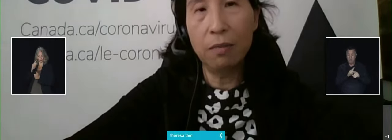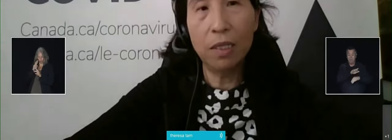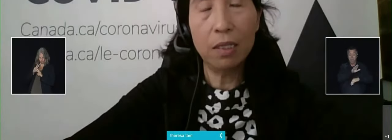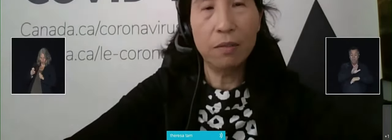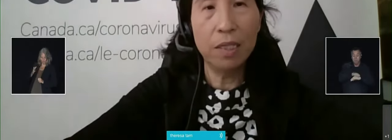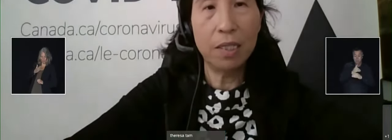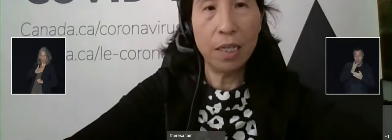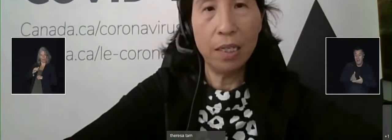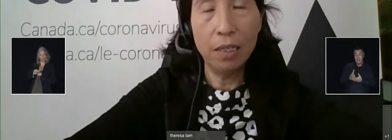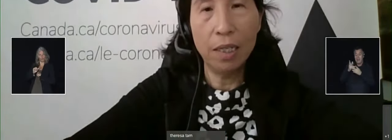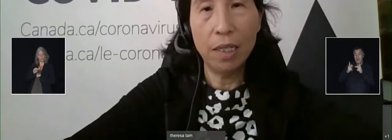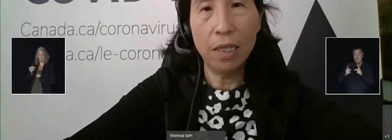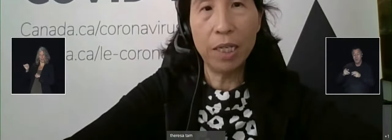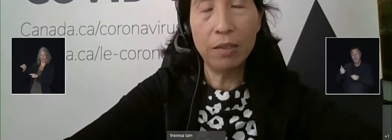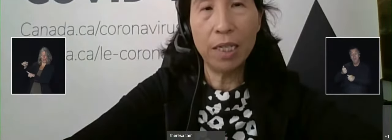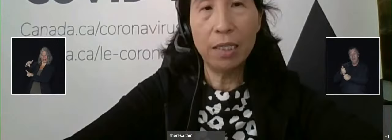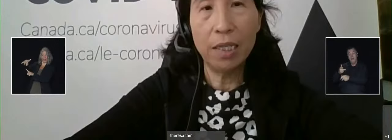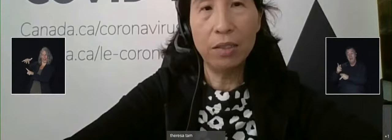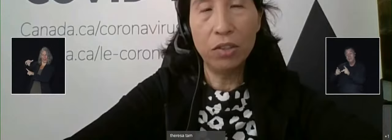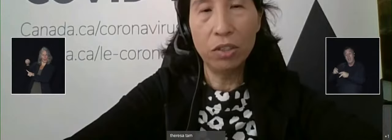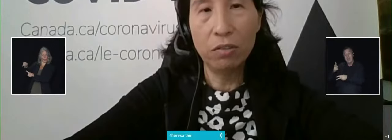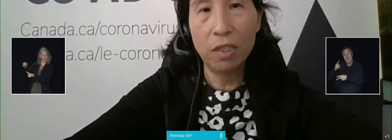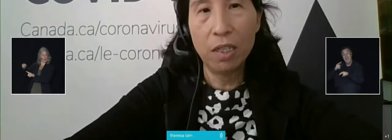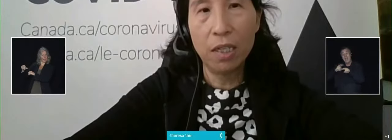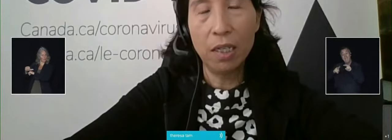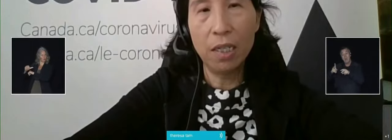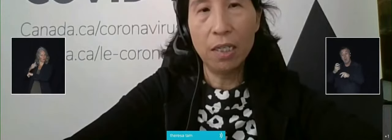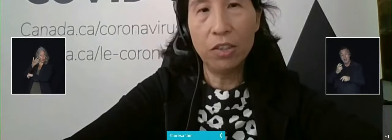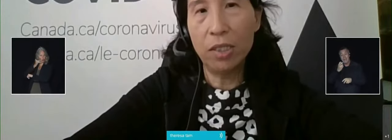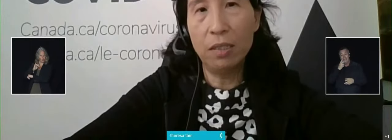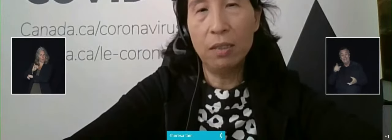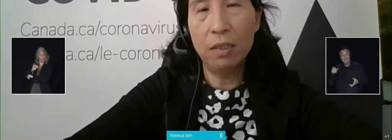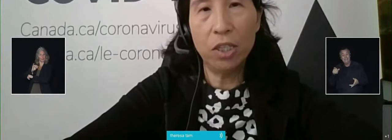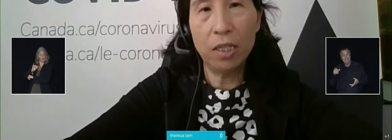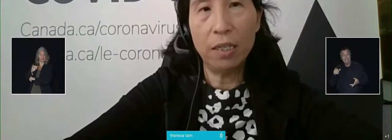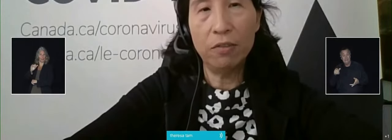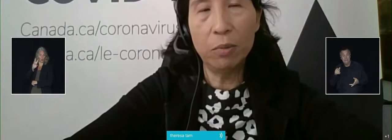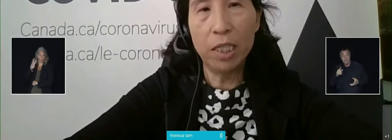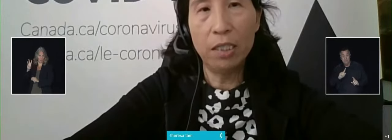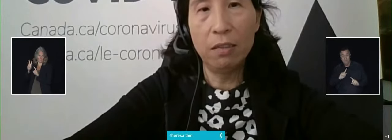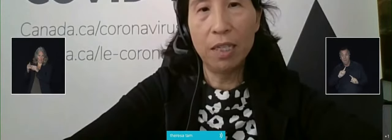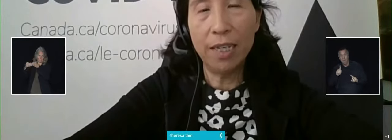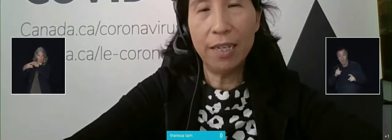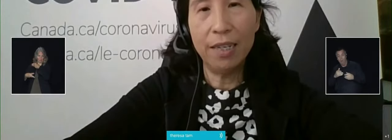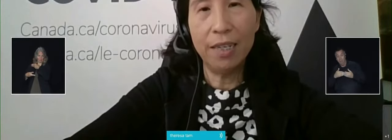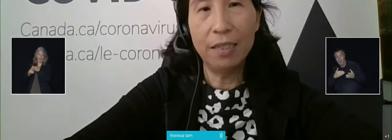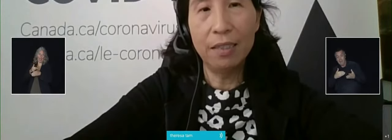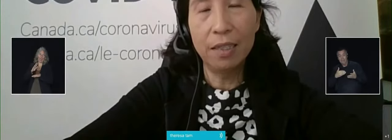well as the risk of the setting that they're about to head into. And I just suggest everybody do that. And